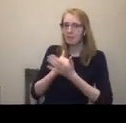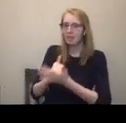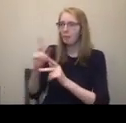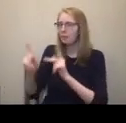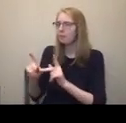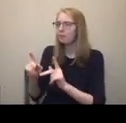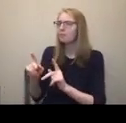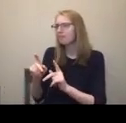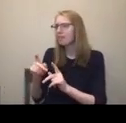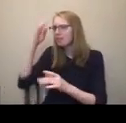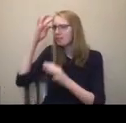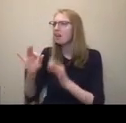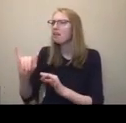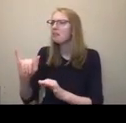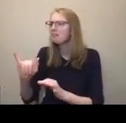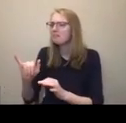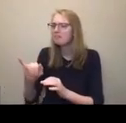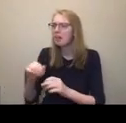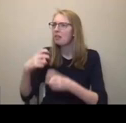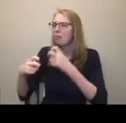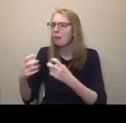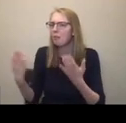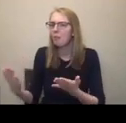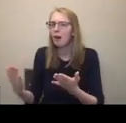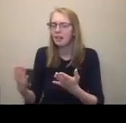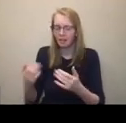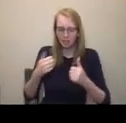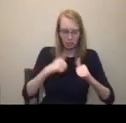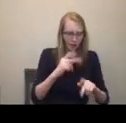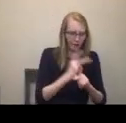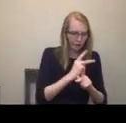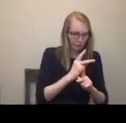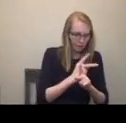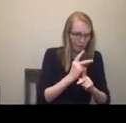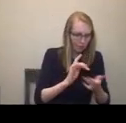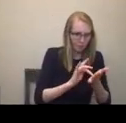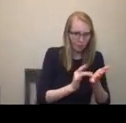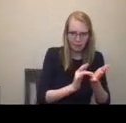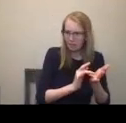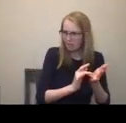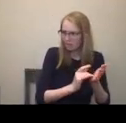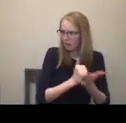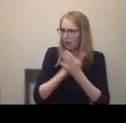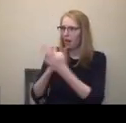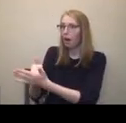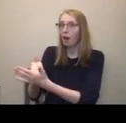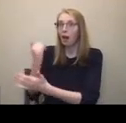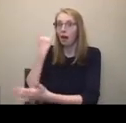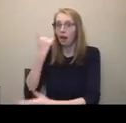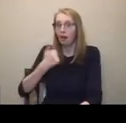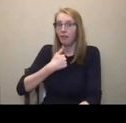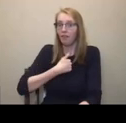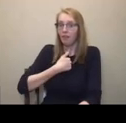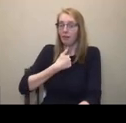out experiments to try to make them more like me, which is normal, healthy, functional. If I fail, sorry, she's very political.